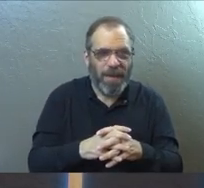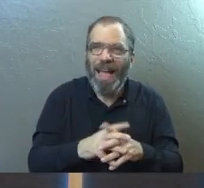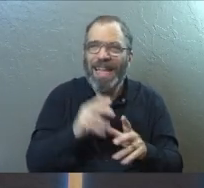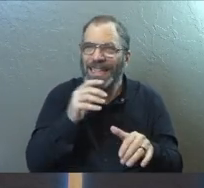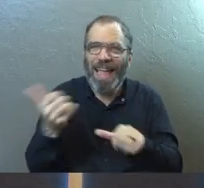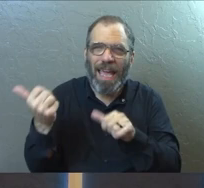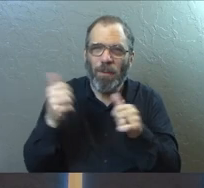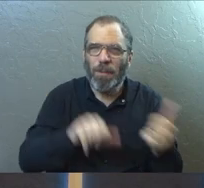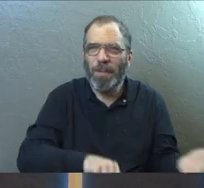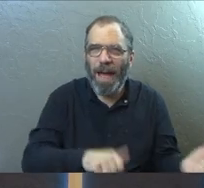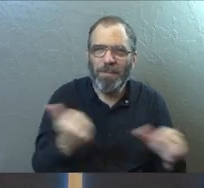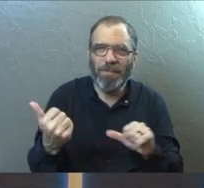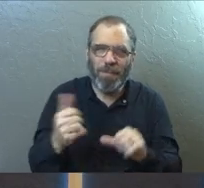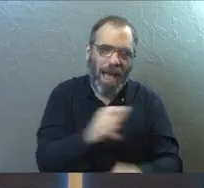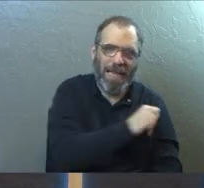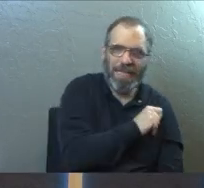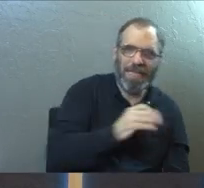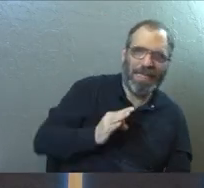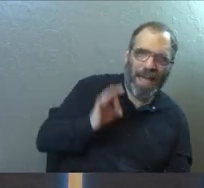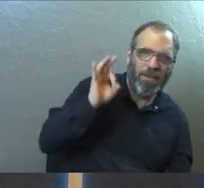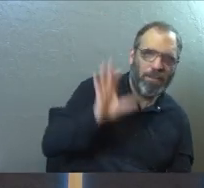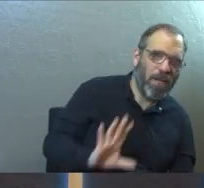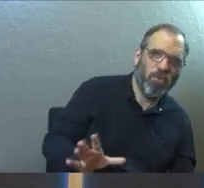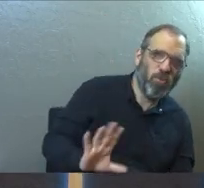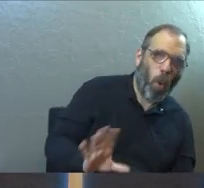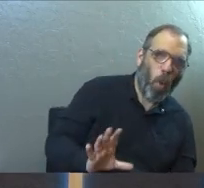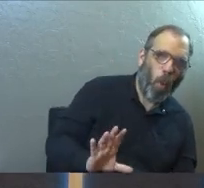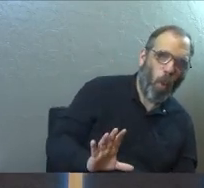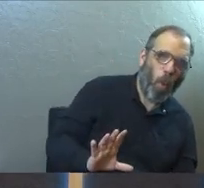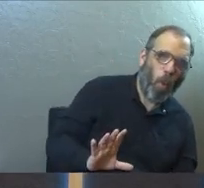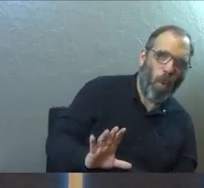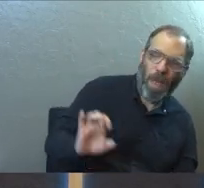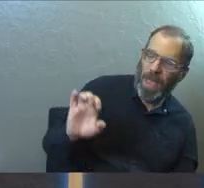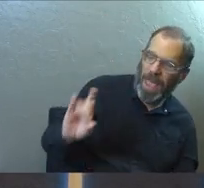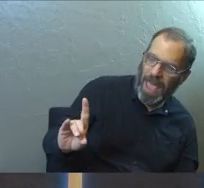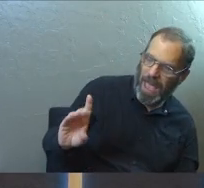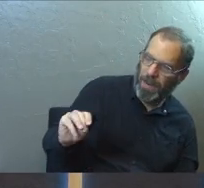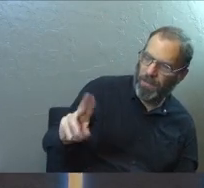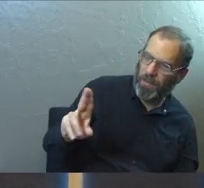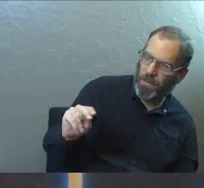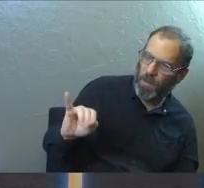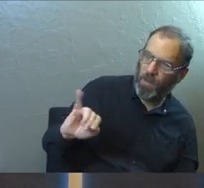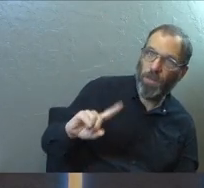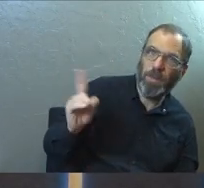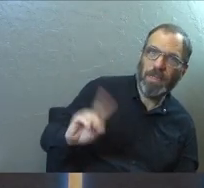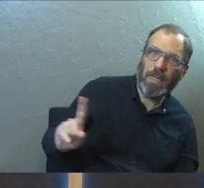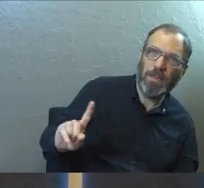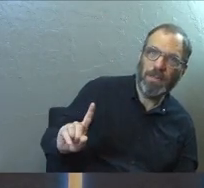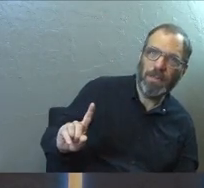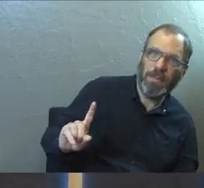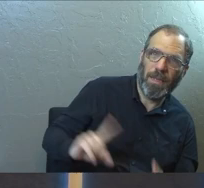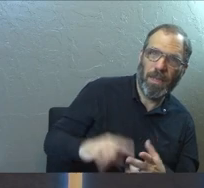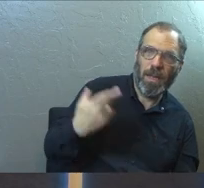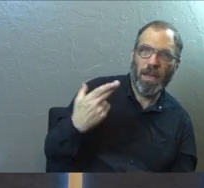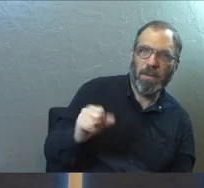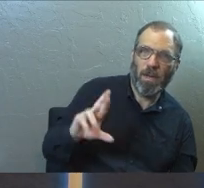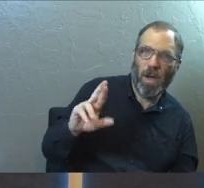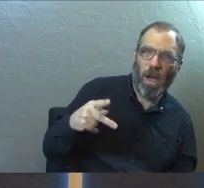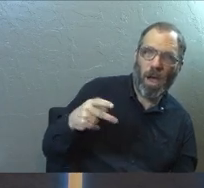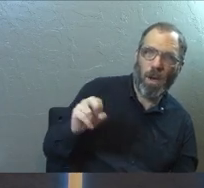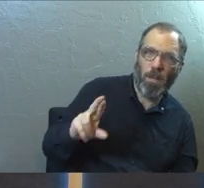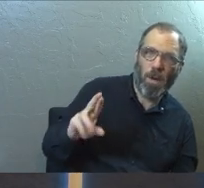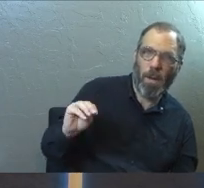all get baptized by staff pastors. Ed Muniz baptized. Harper Mason